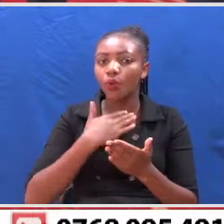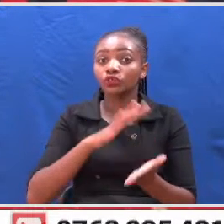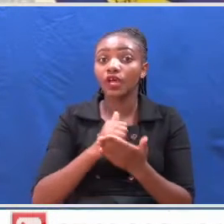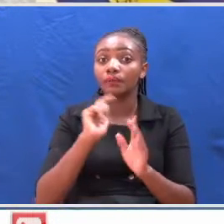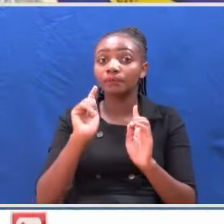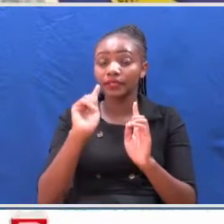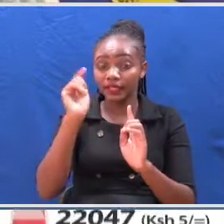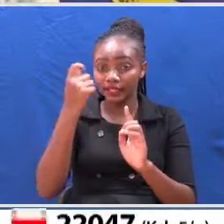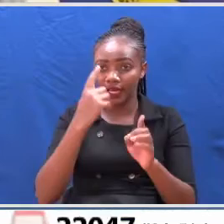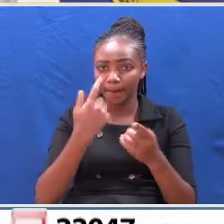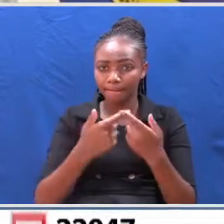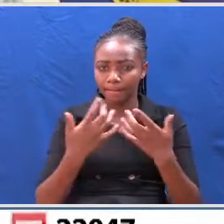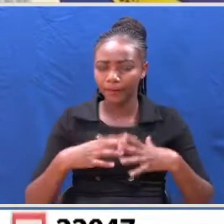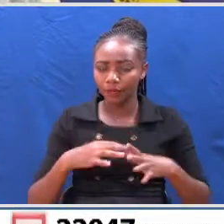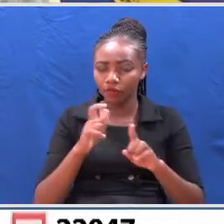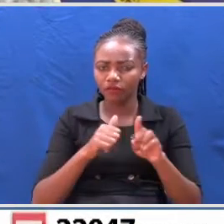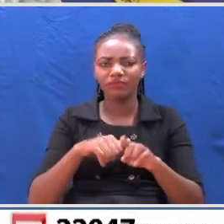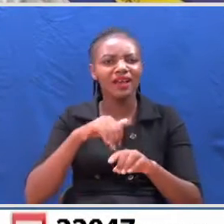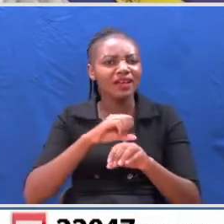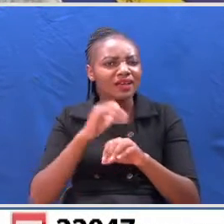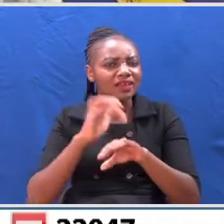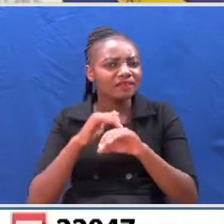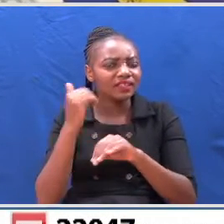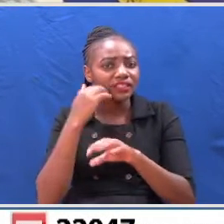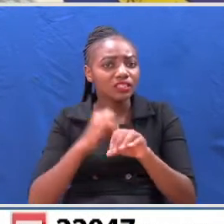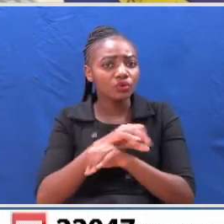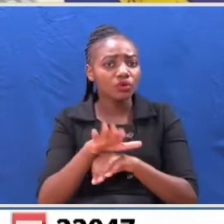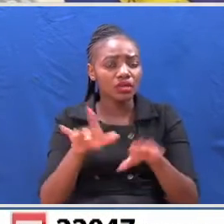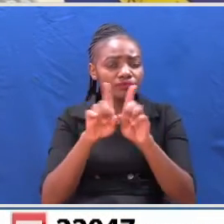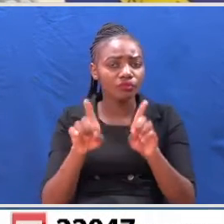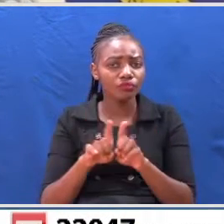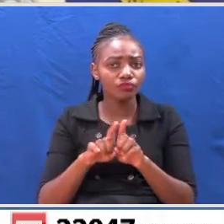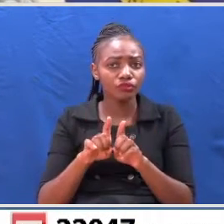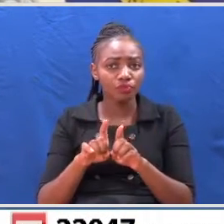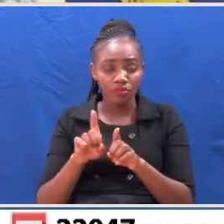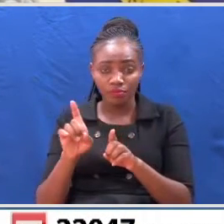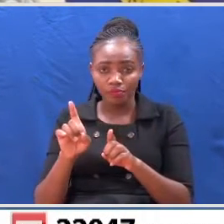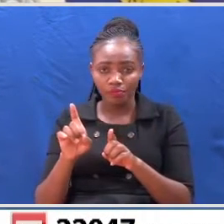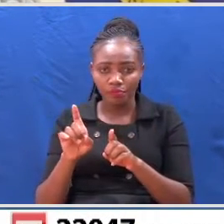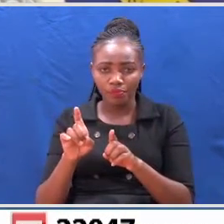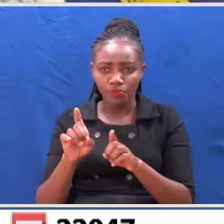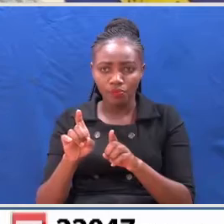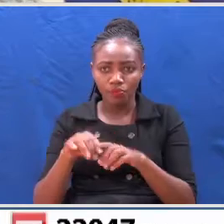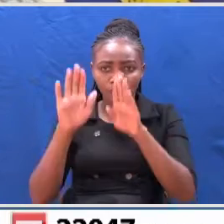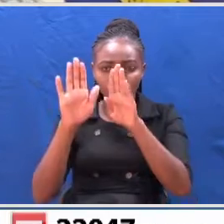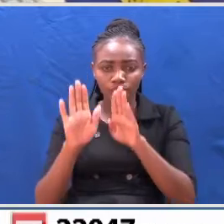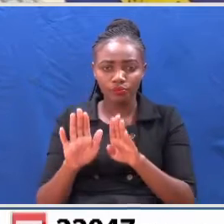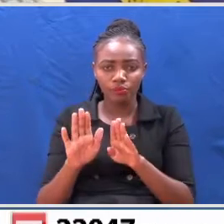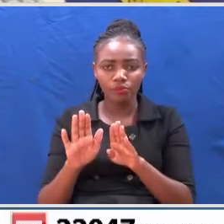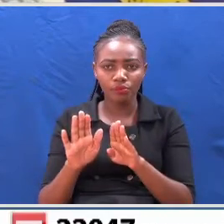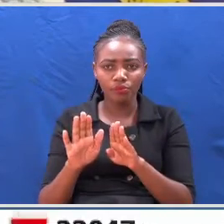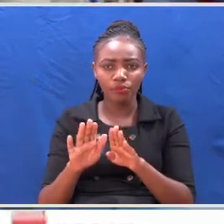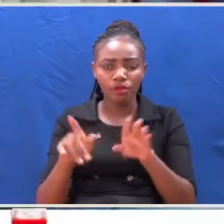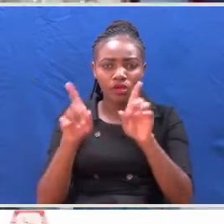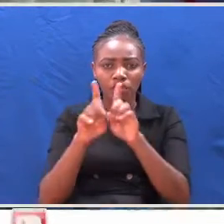puts pressure on inflation since the cost of basic goods like detergents, cooking oil, electricity and airtime will go up